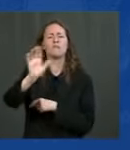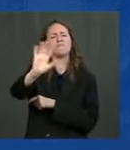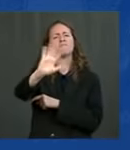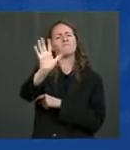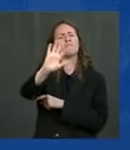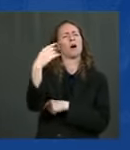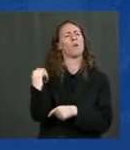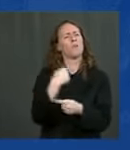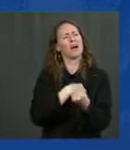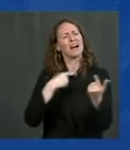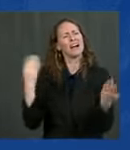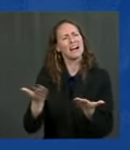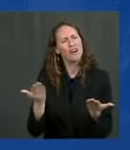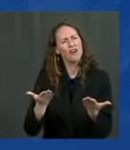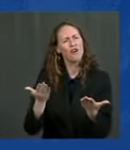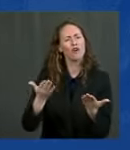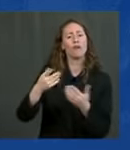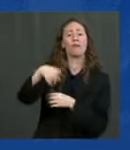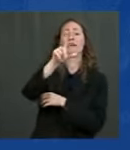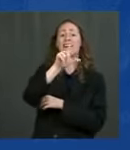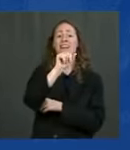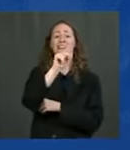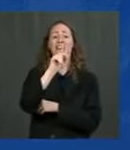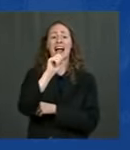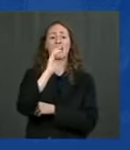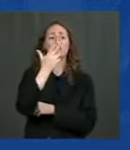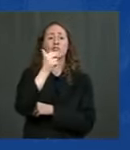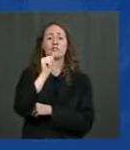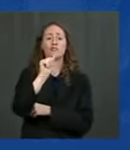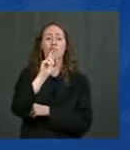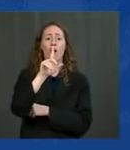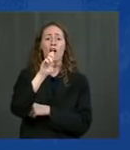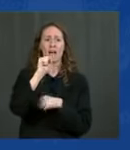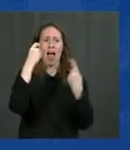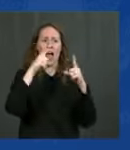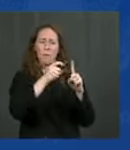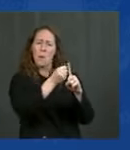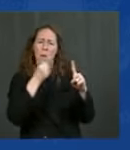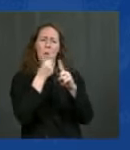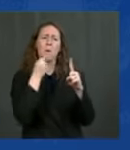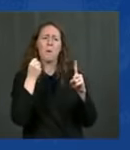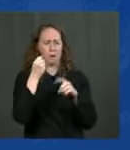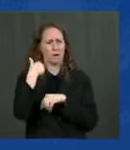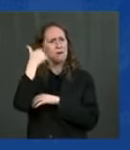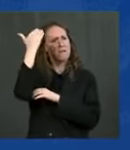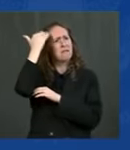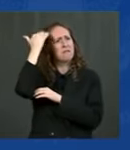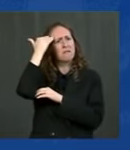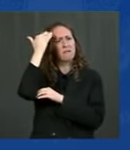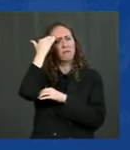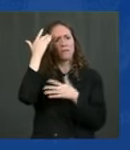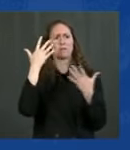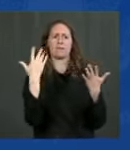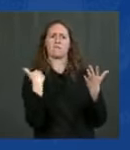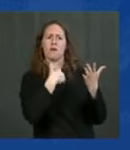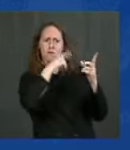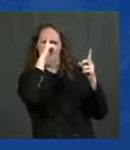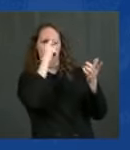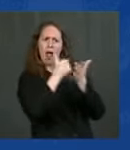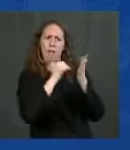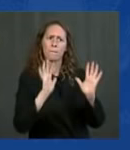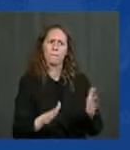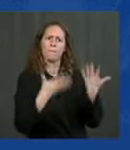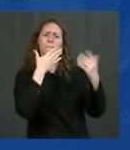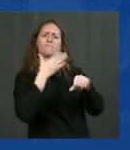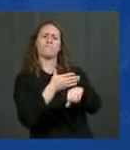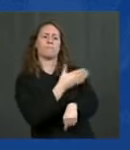I've put in a request and the new in the budget to provide for help for recovery for Lake Charles as a consequence of